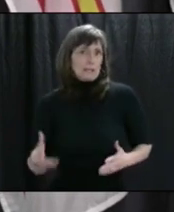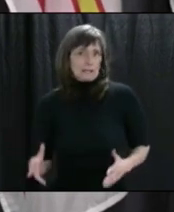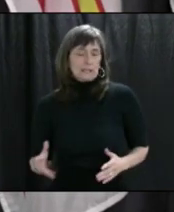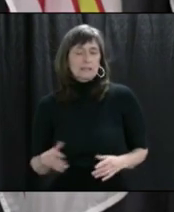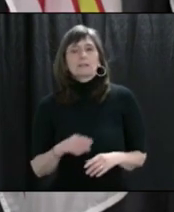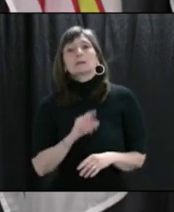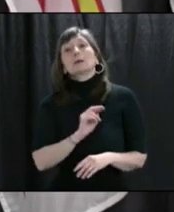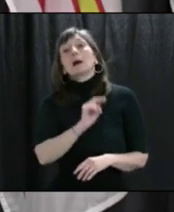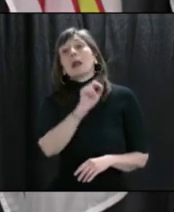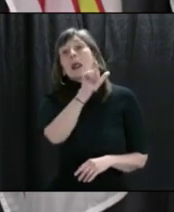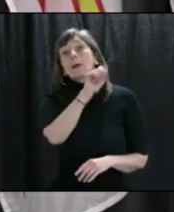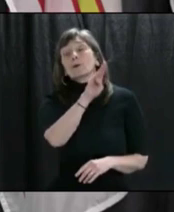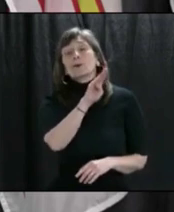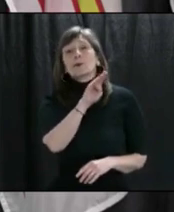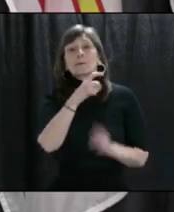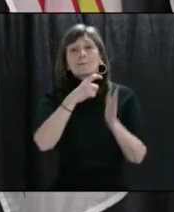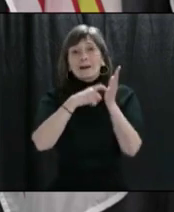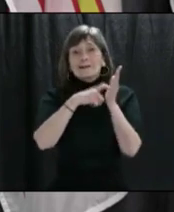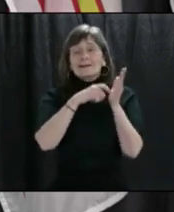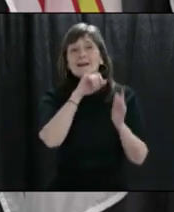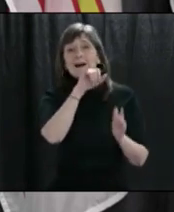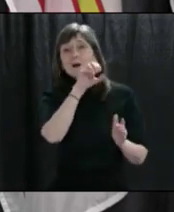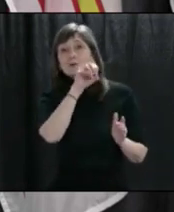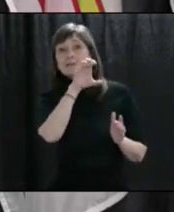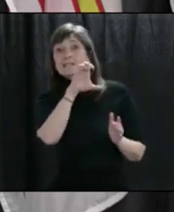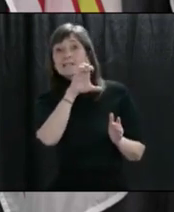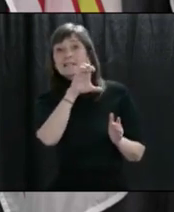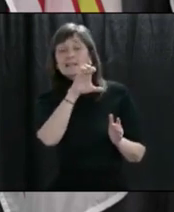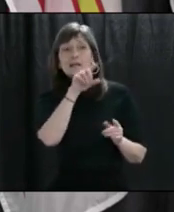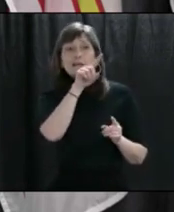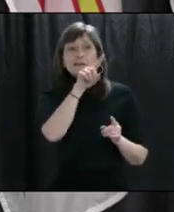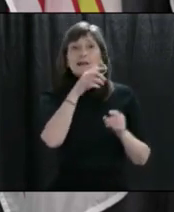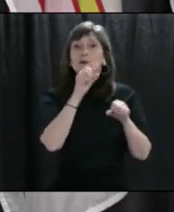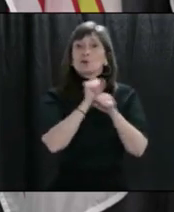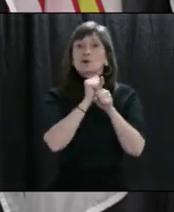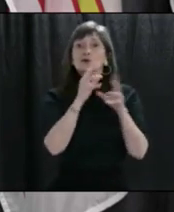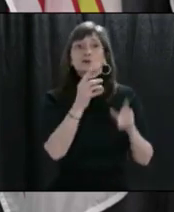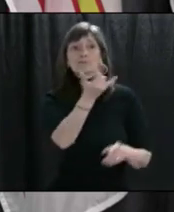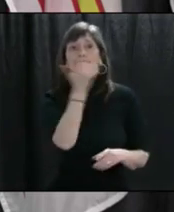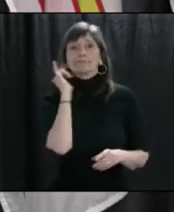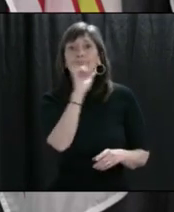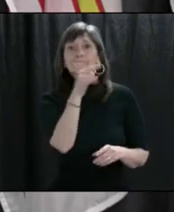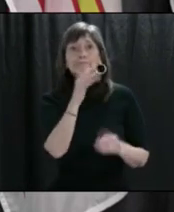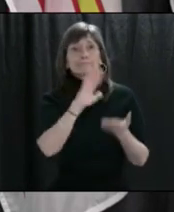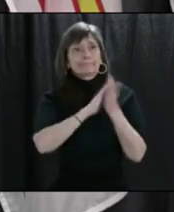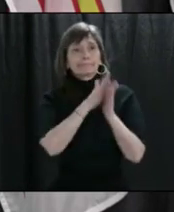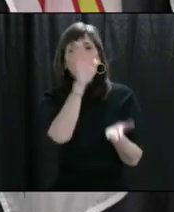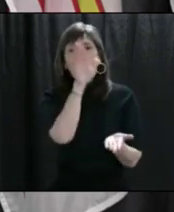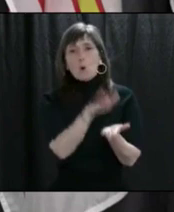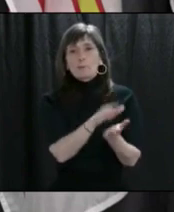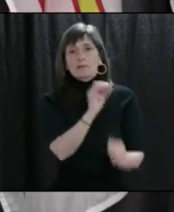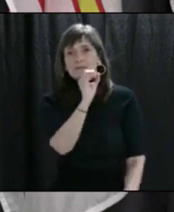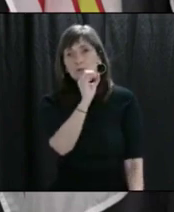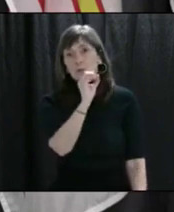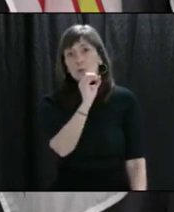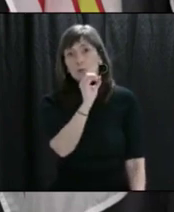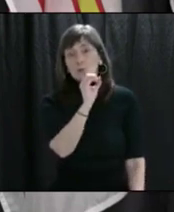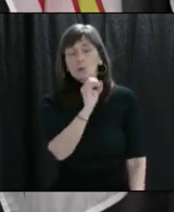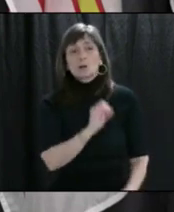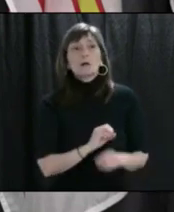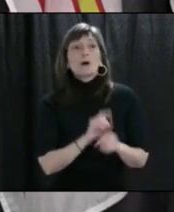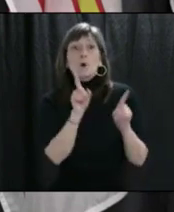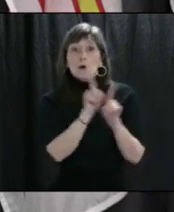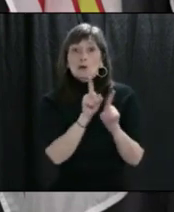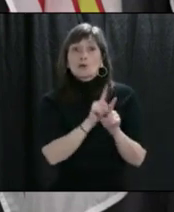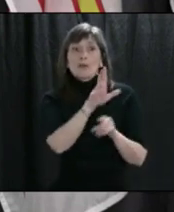know now that the fly-in, fly-out employees are substantially down to zero. We've seen the capacity and the operations